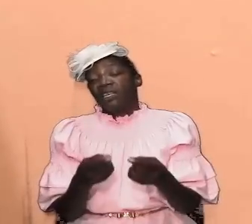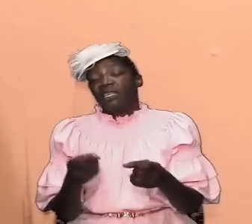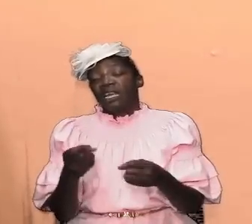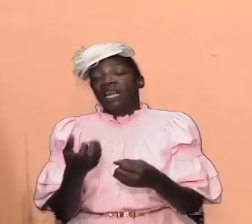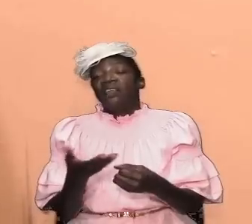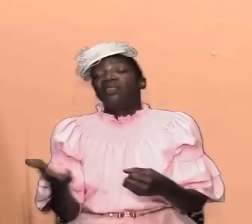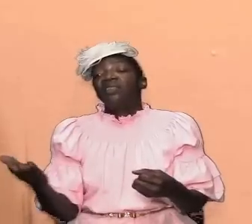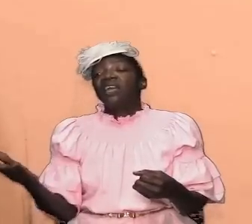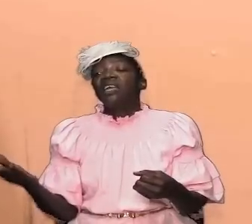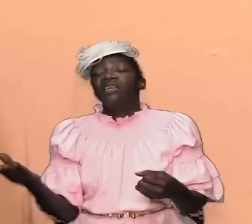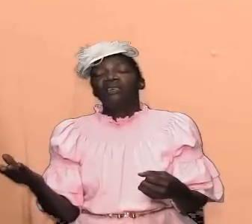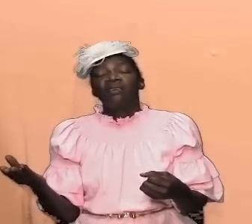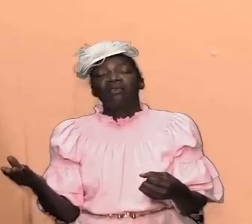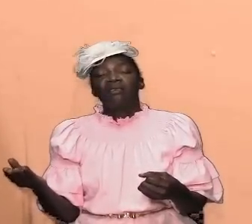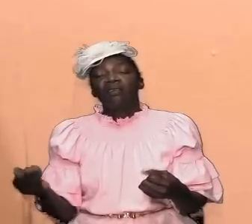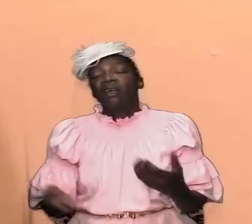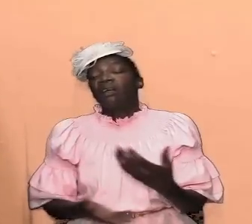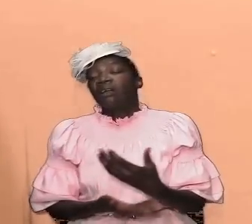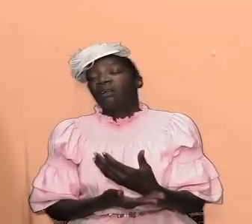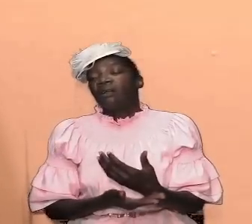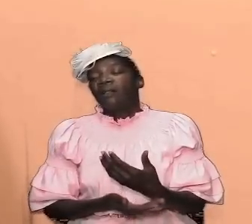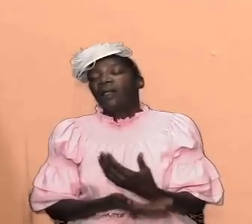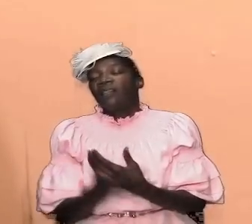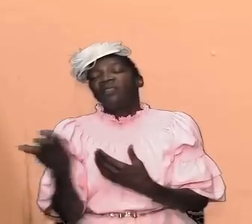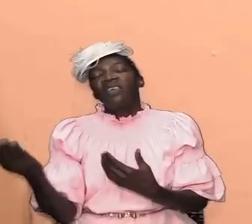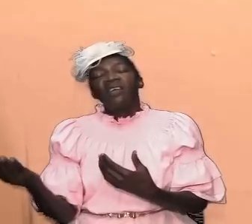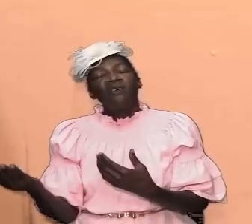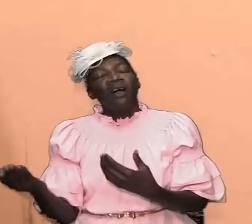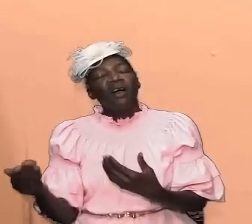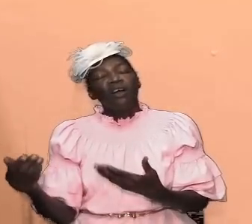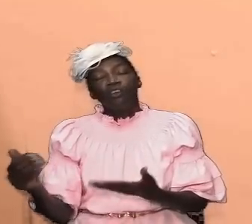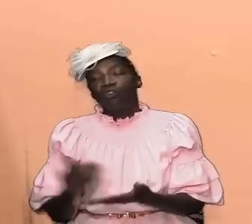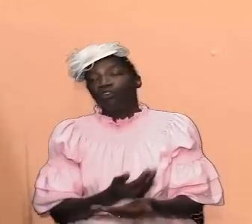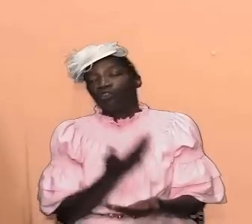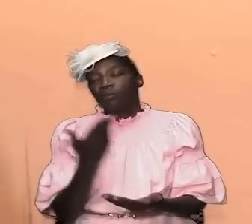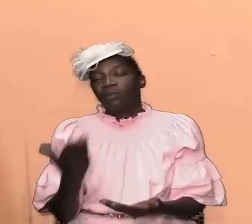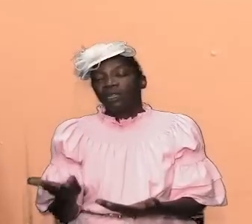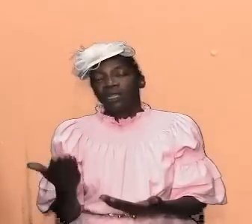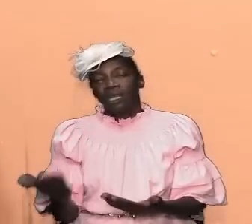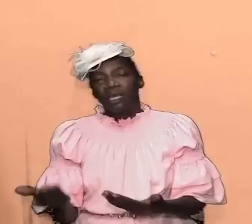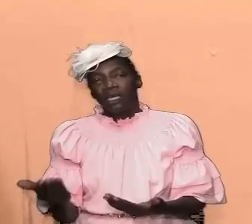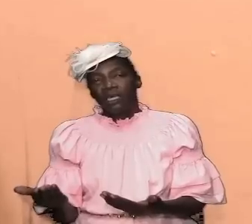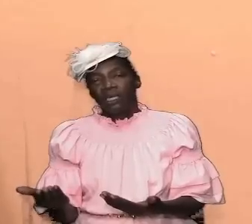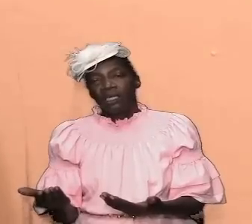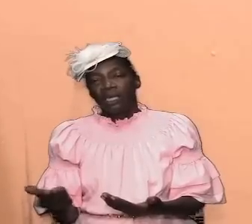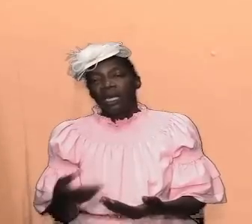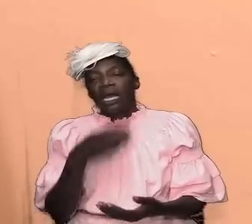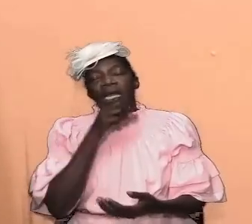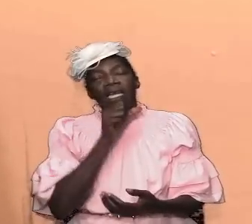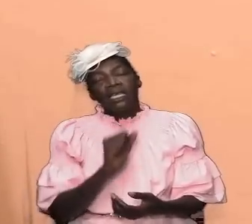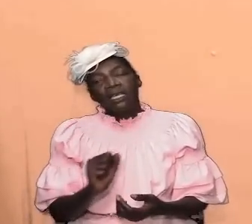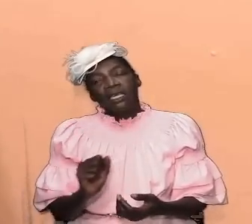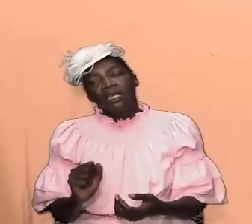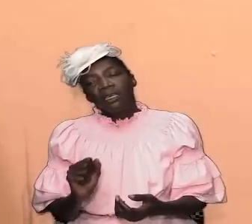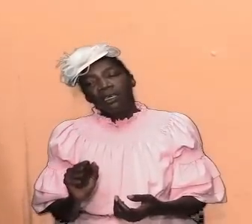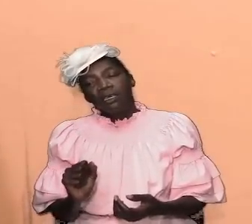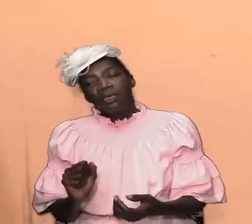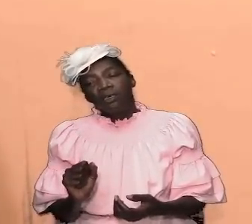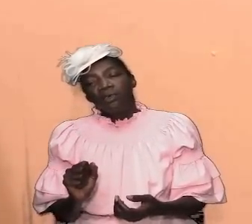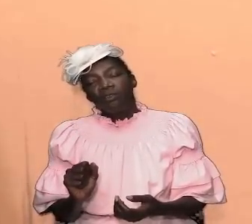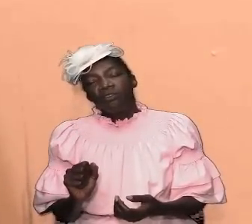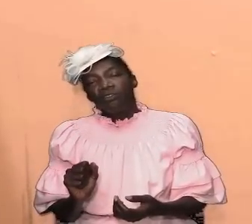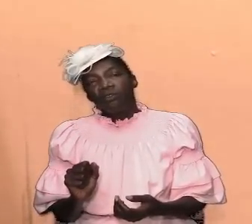but there are certain what the Bible would call a particular age a particular